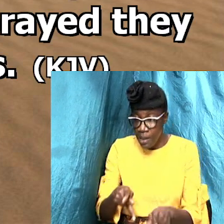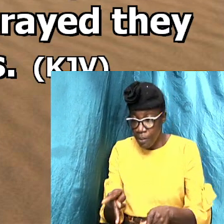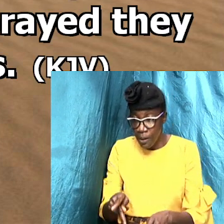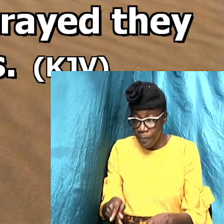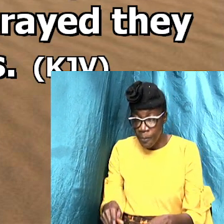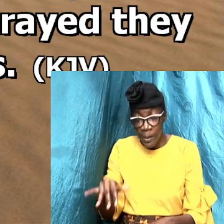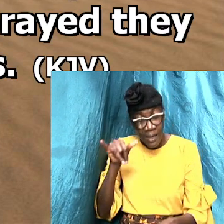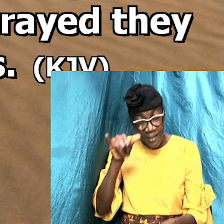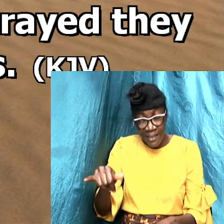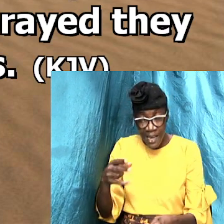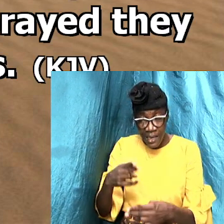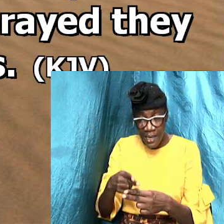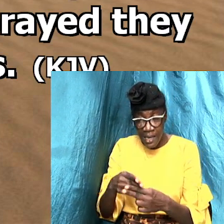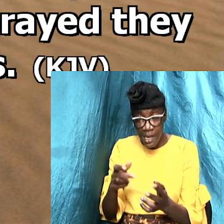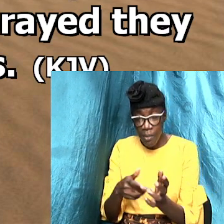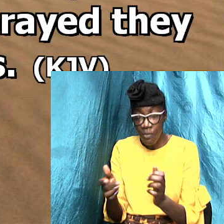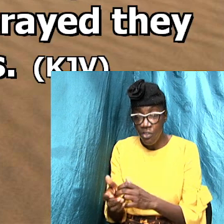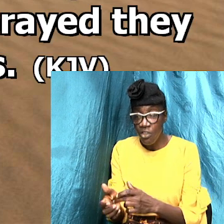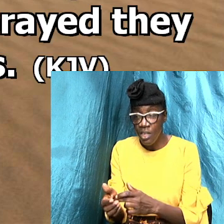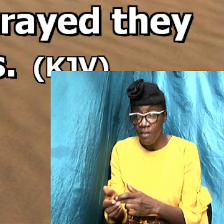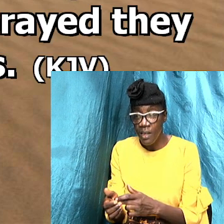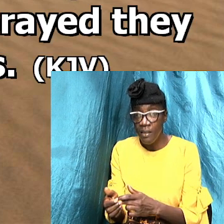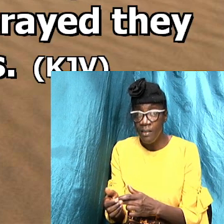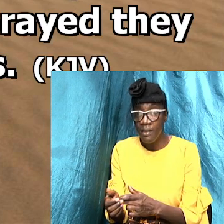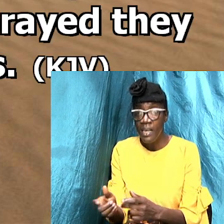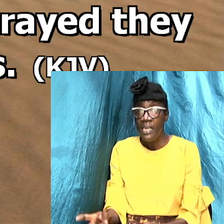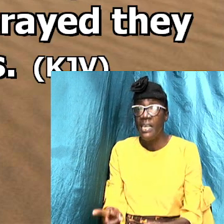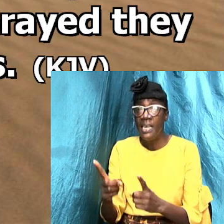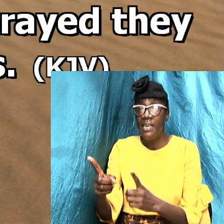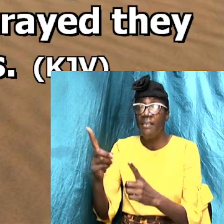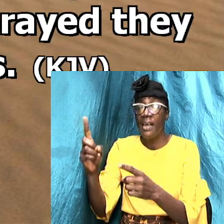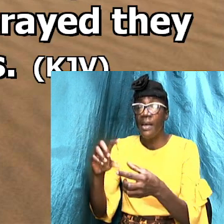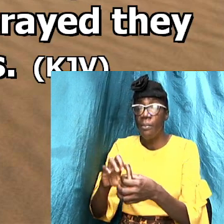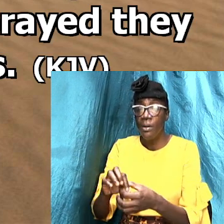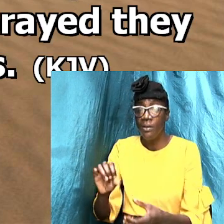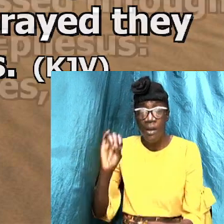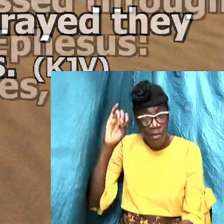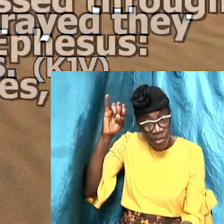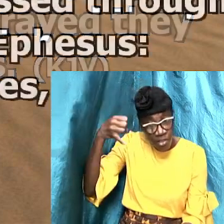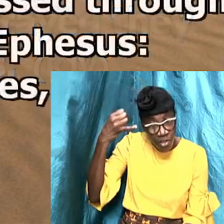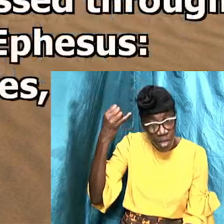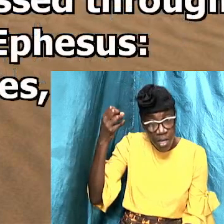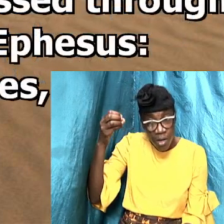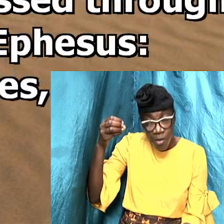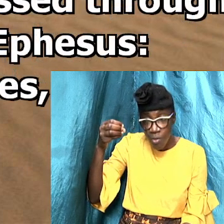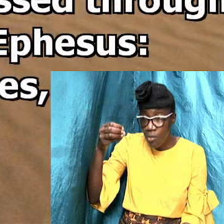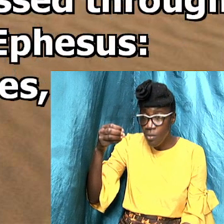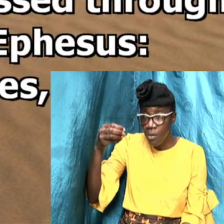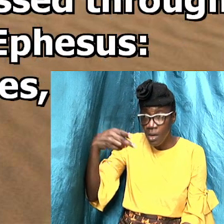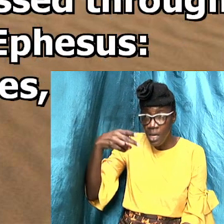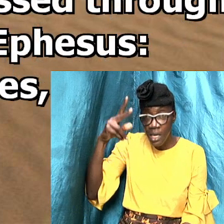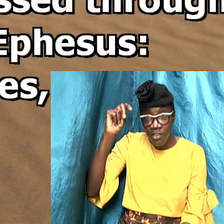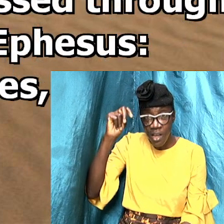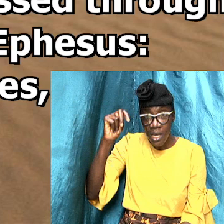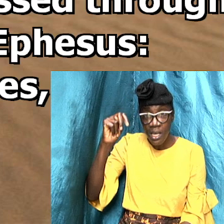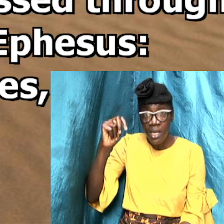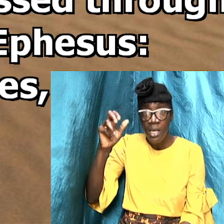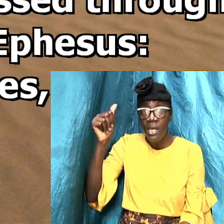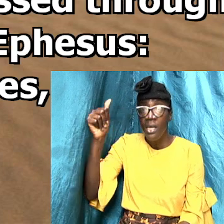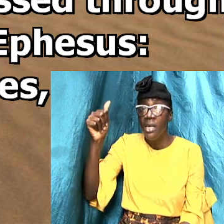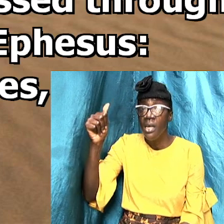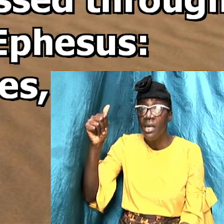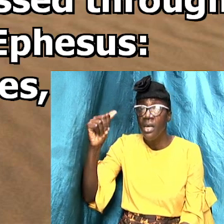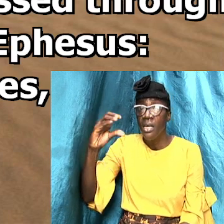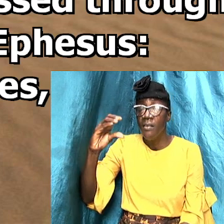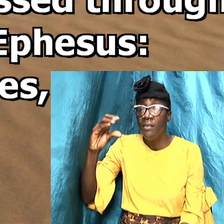of Jesus then let's look at the disciples of John in Acts 19 verse 1 through to 5